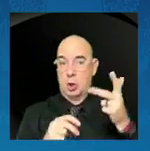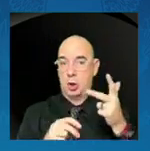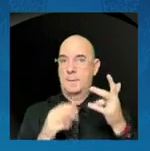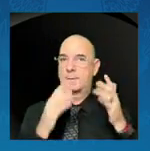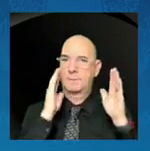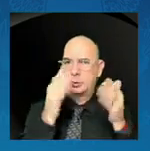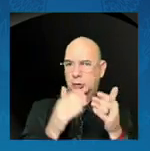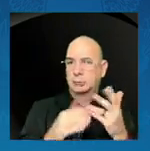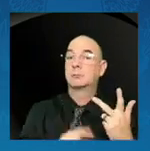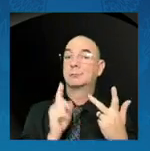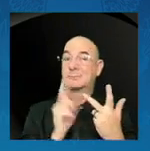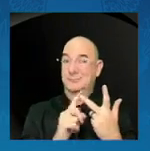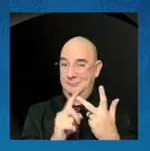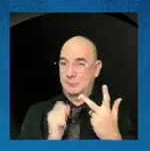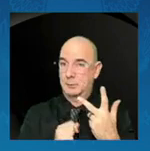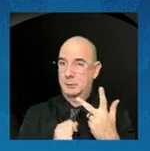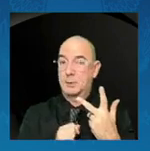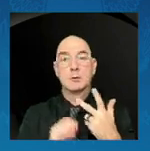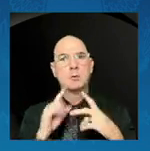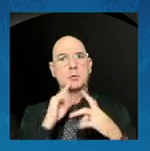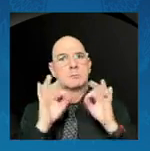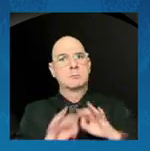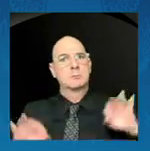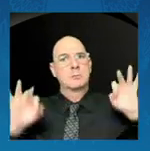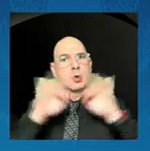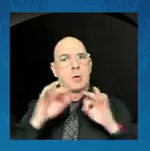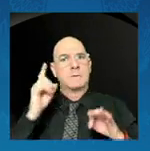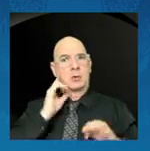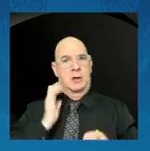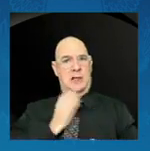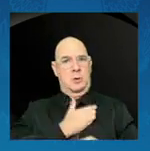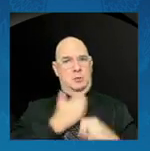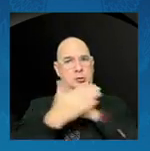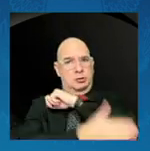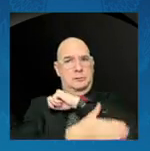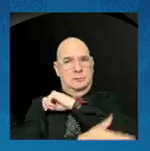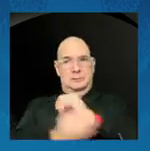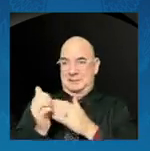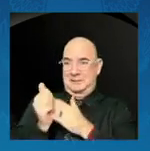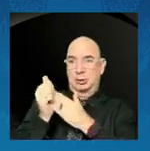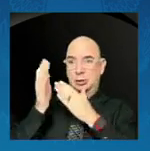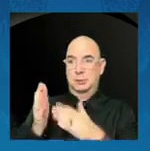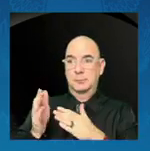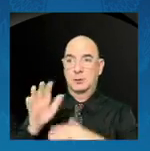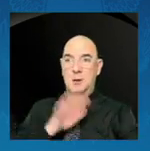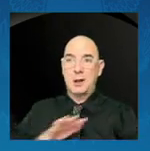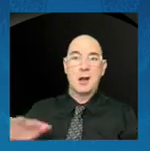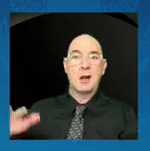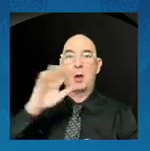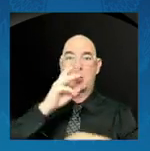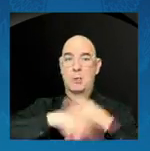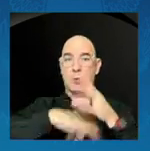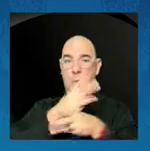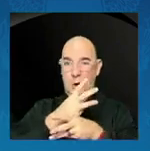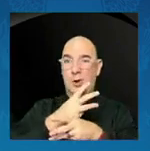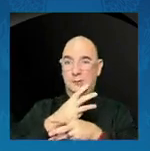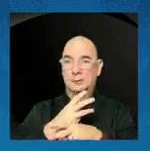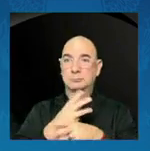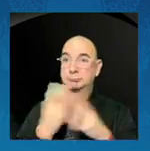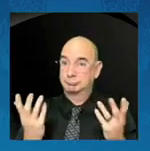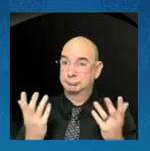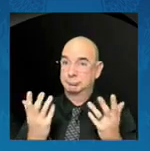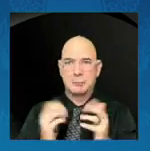in terms of our nation's leadership around the world. And that is how our nation can lead.